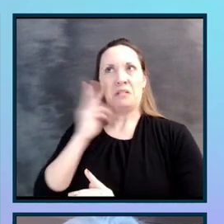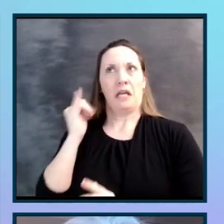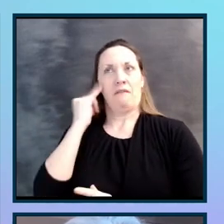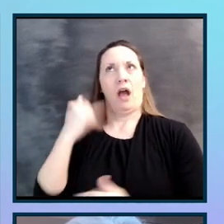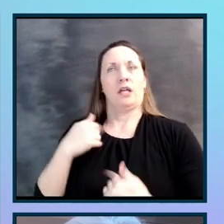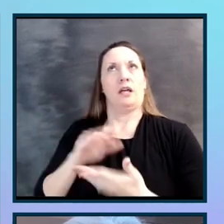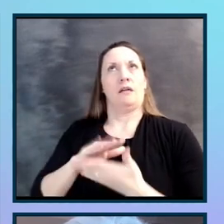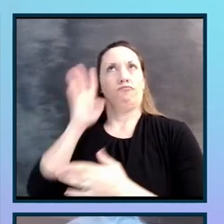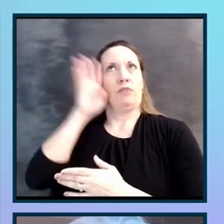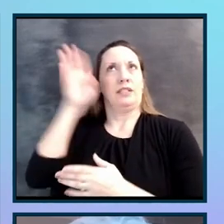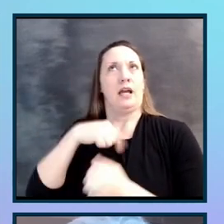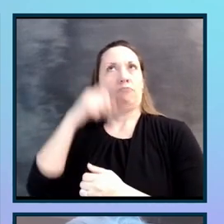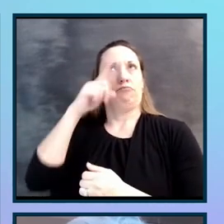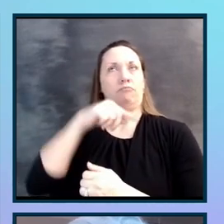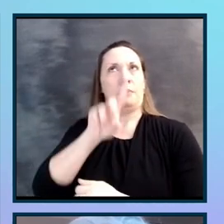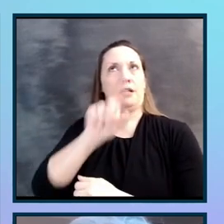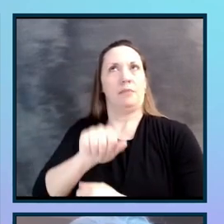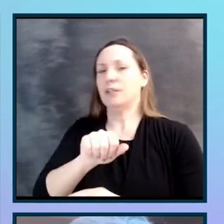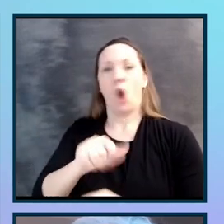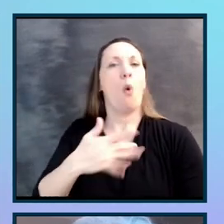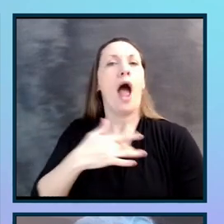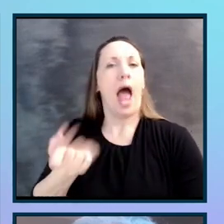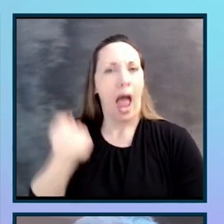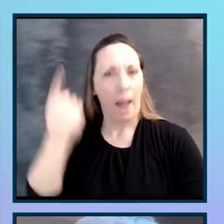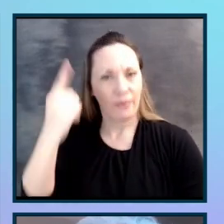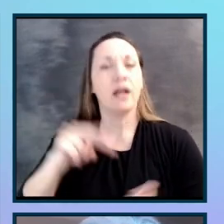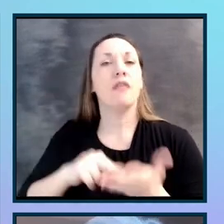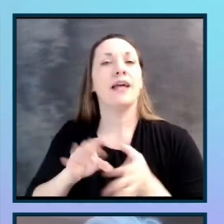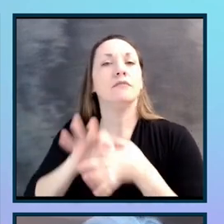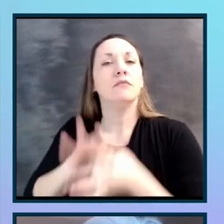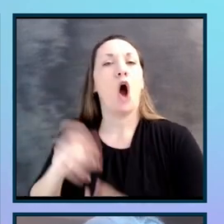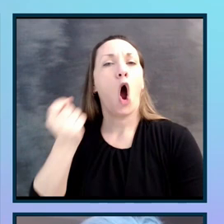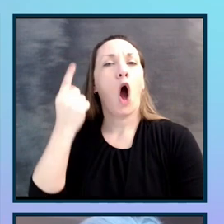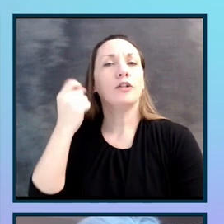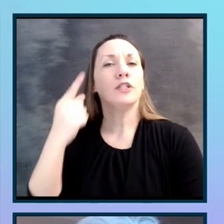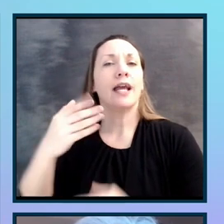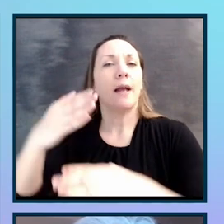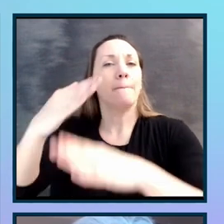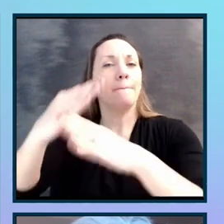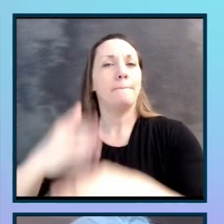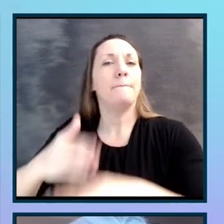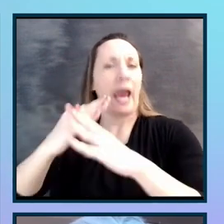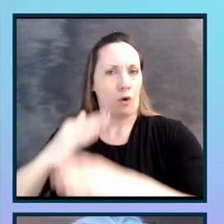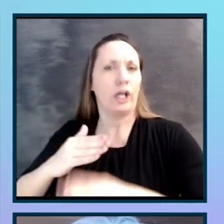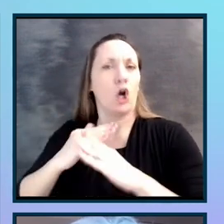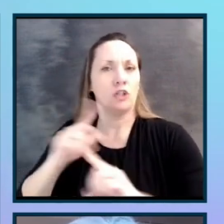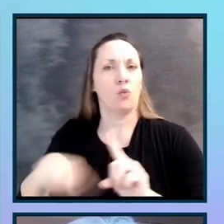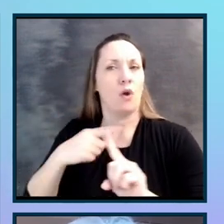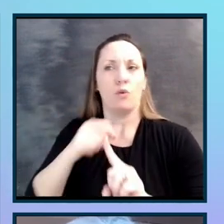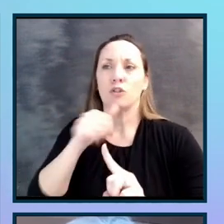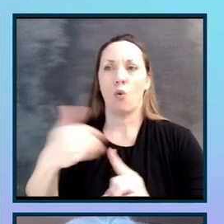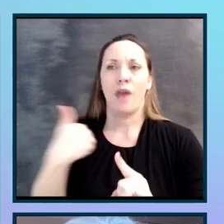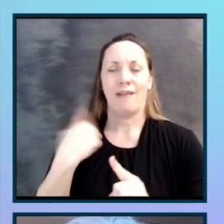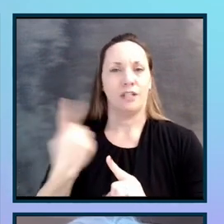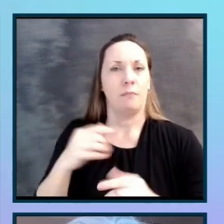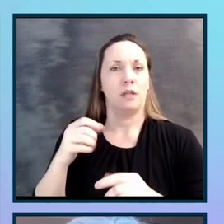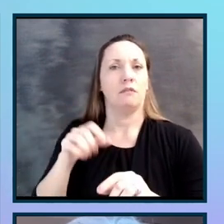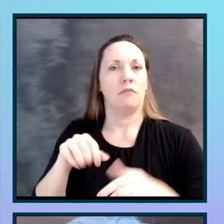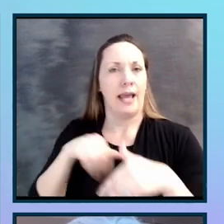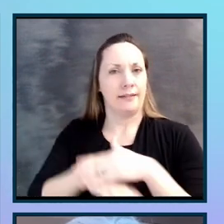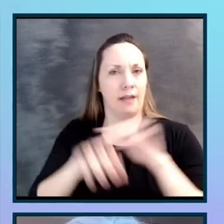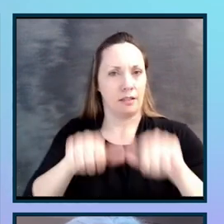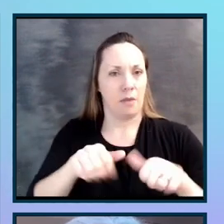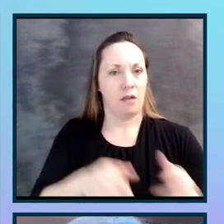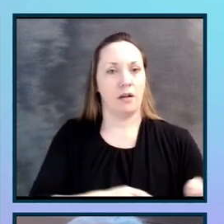understanding the barriers that we create in our work when we don't design and develop for accessibility. This is Simon, the